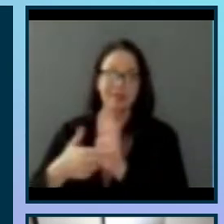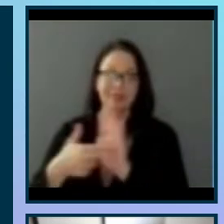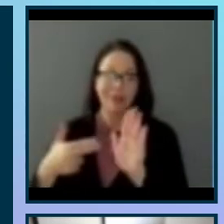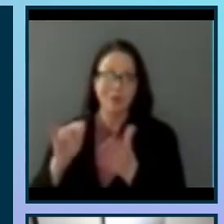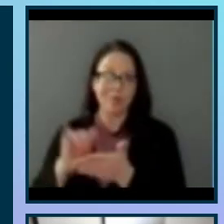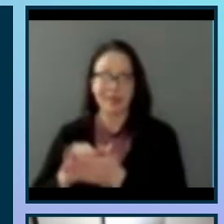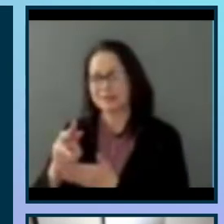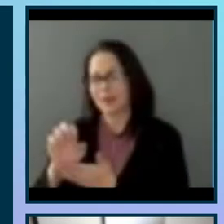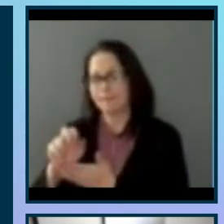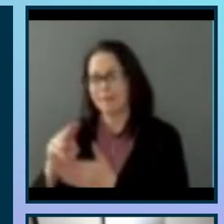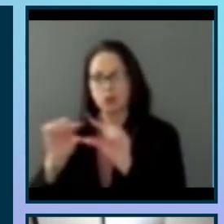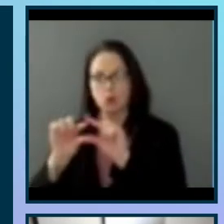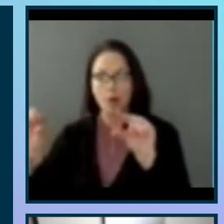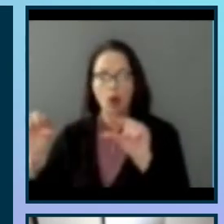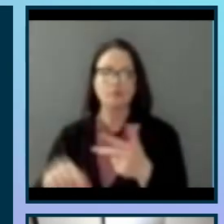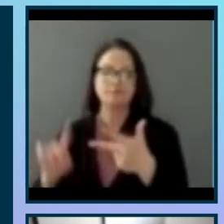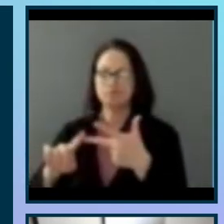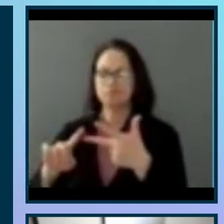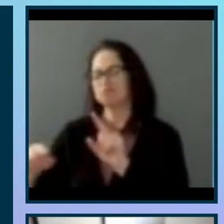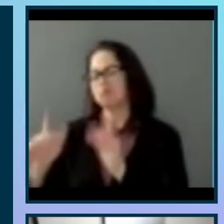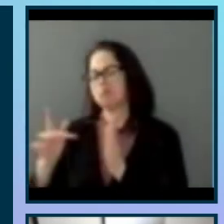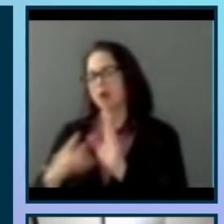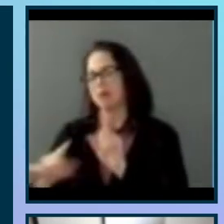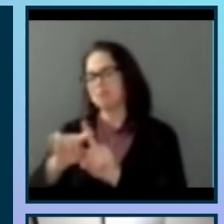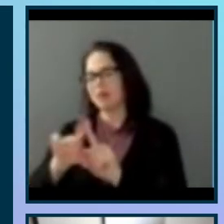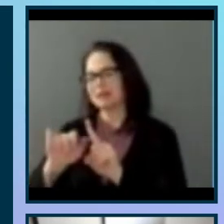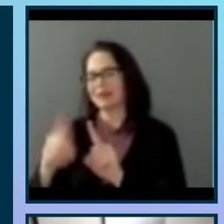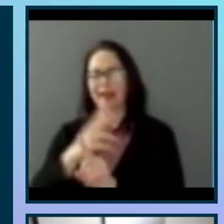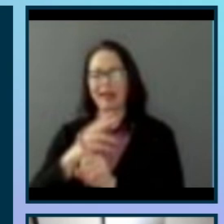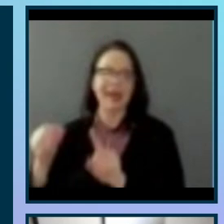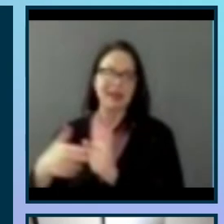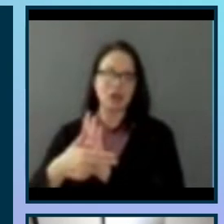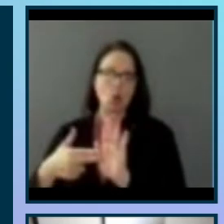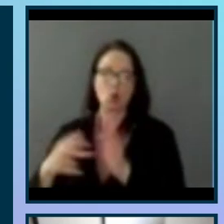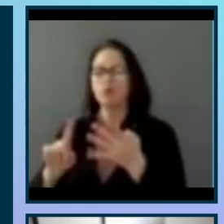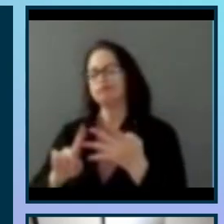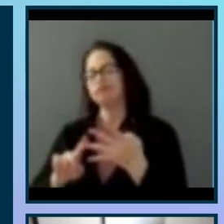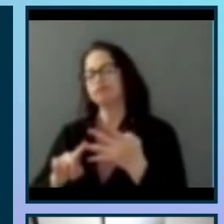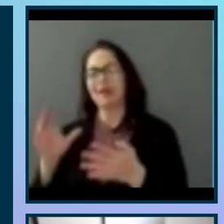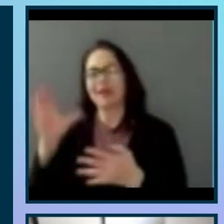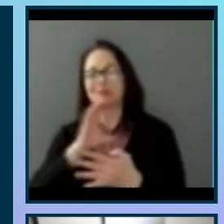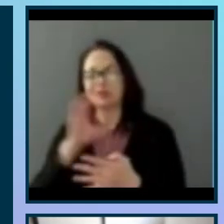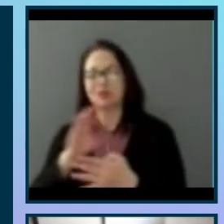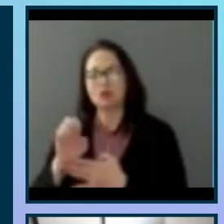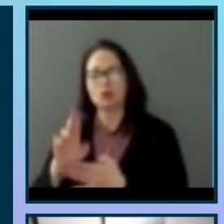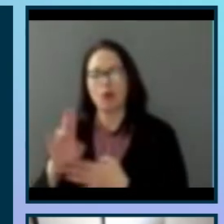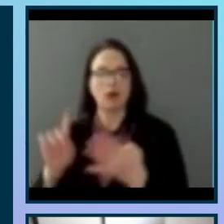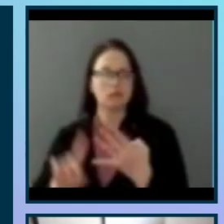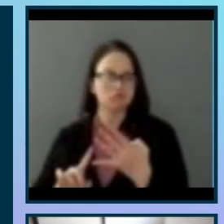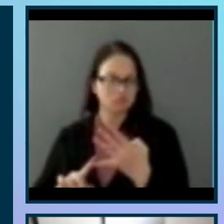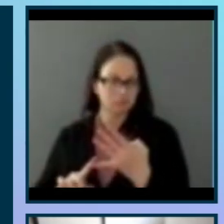There is a button plus link which equals a logo and the search bar and giving details of that. And there's also